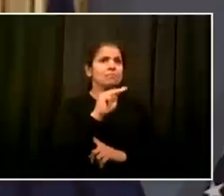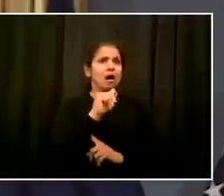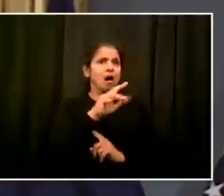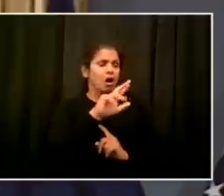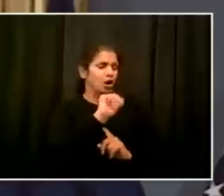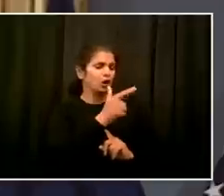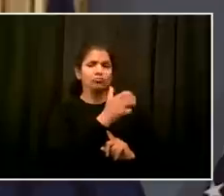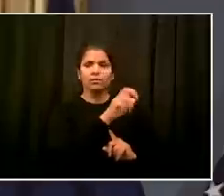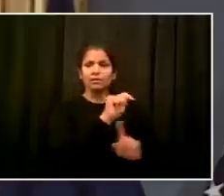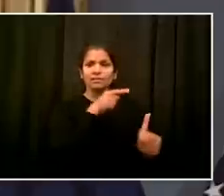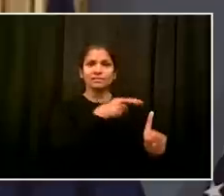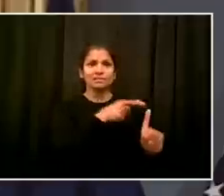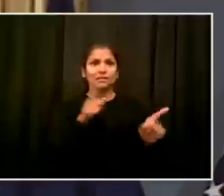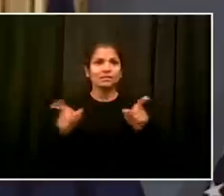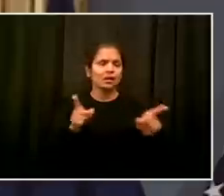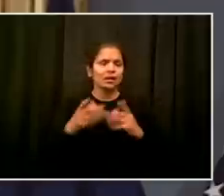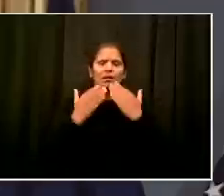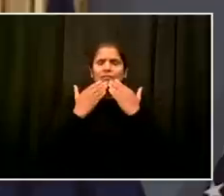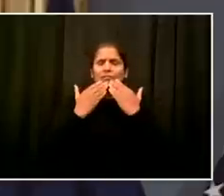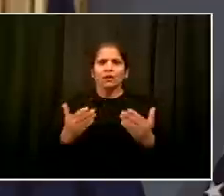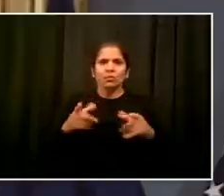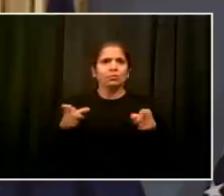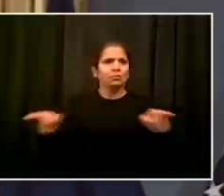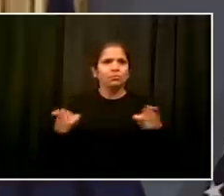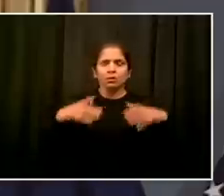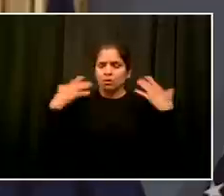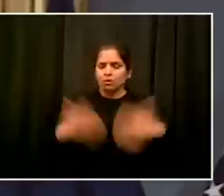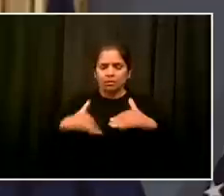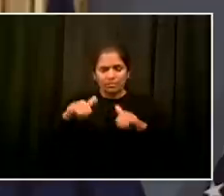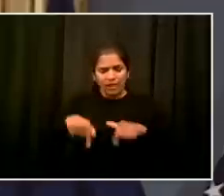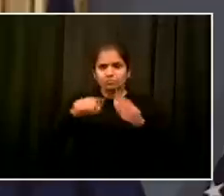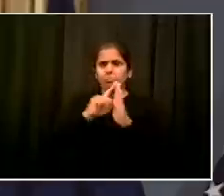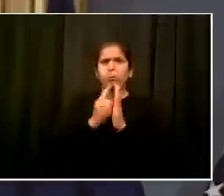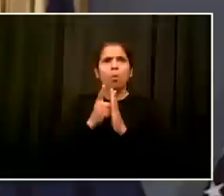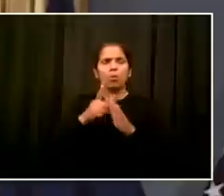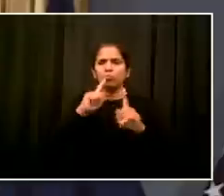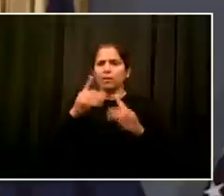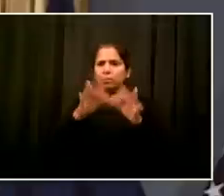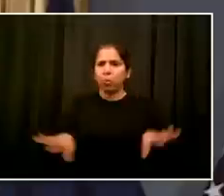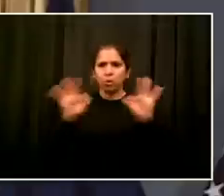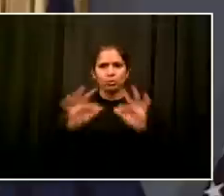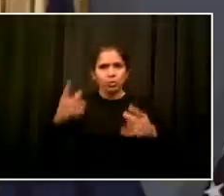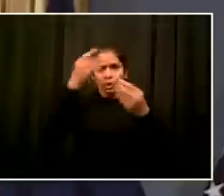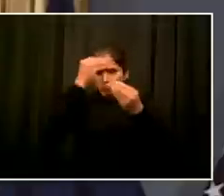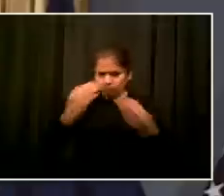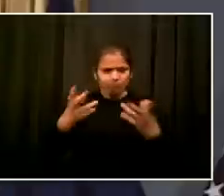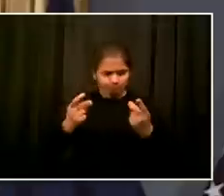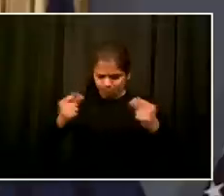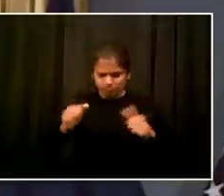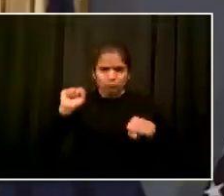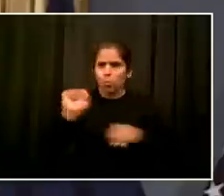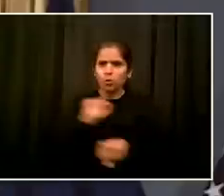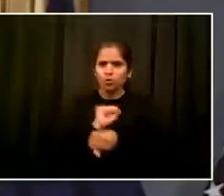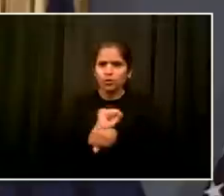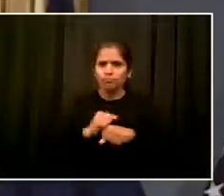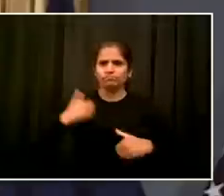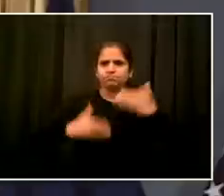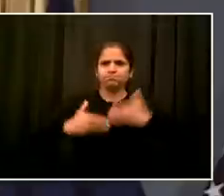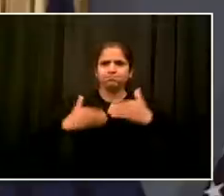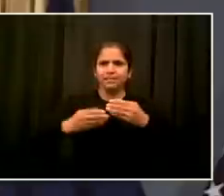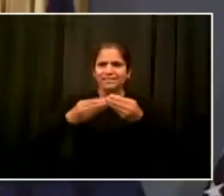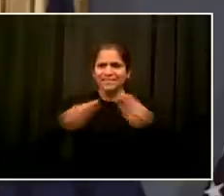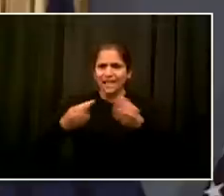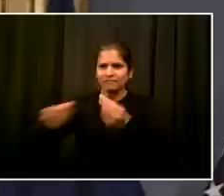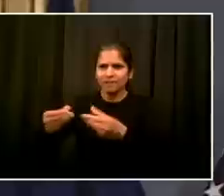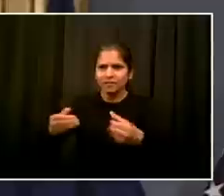moment and the need to quickly investigate what's happened in the last few days and come back with clear measures of accountability. I have great